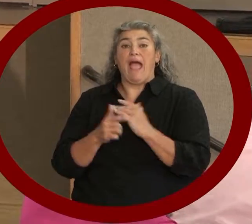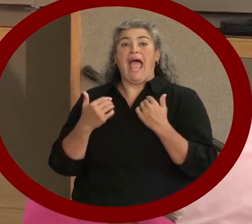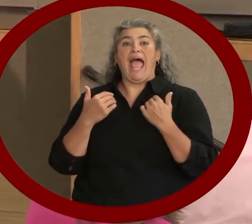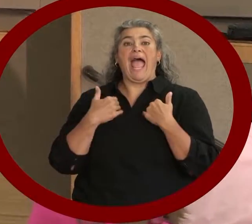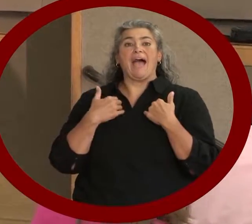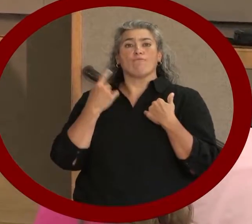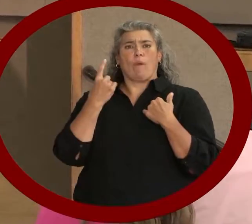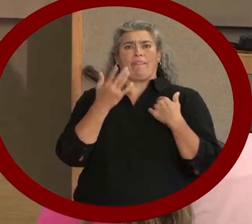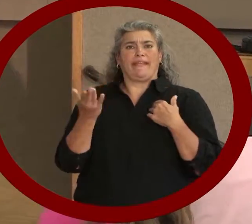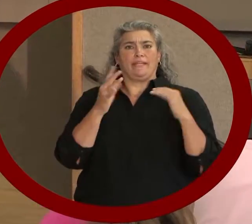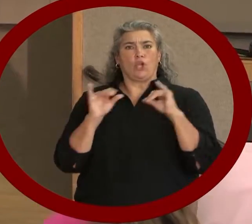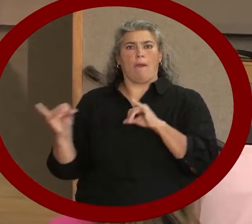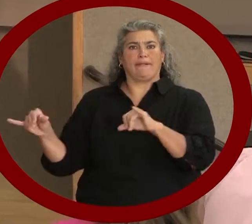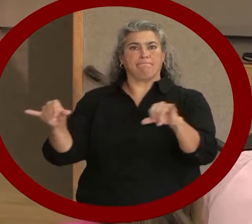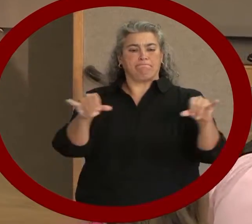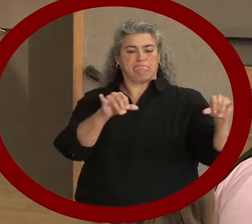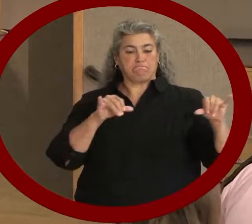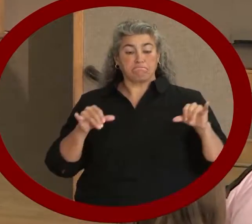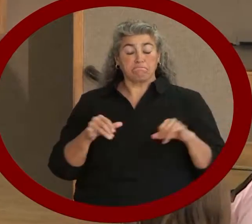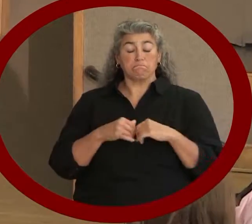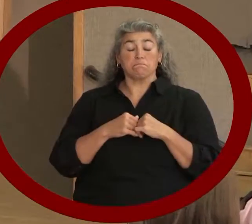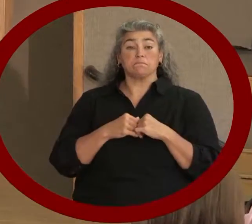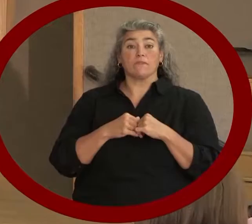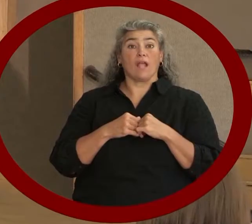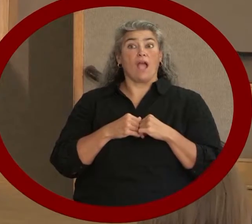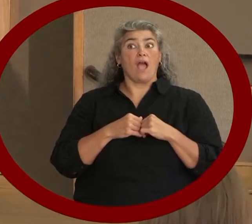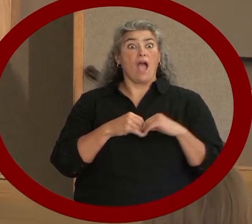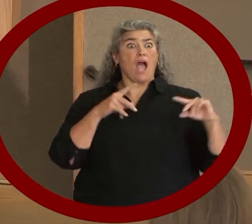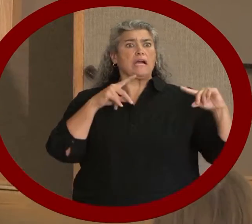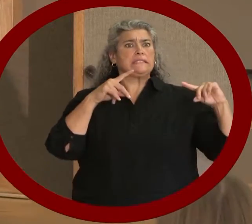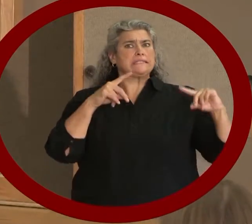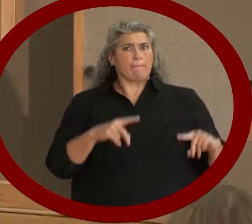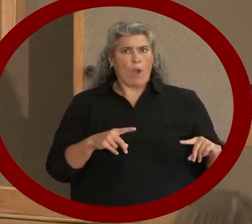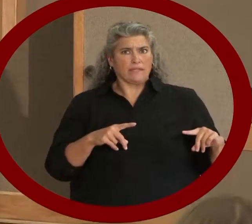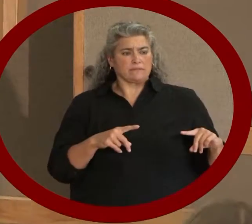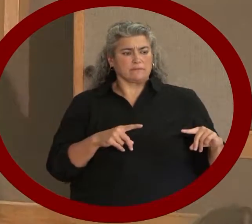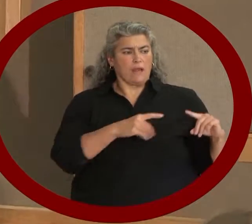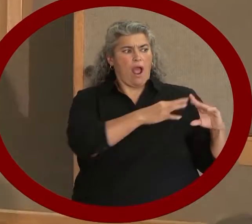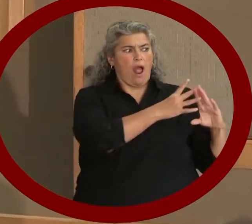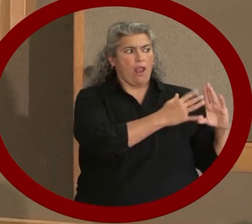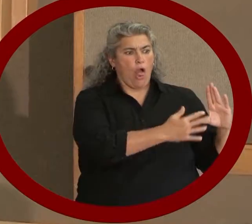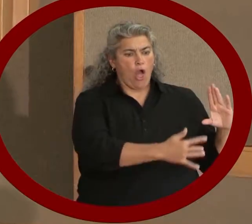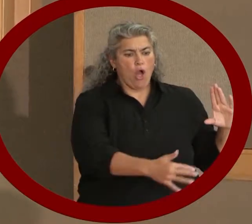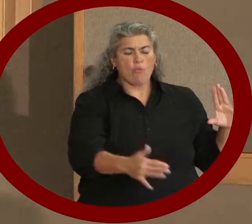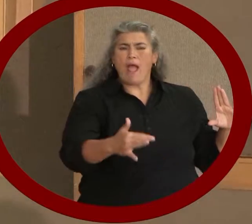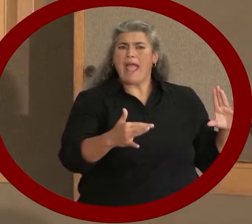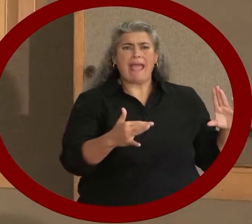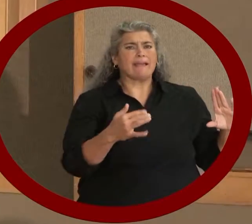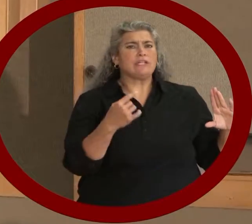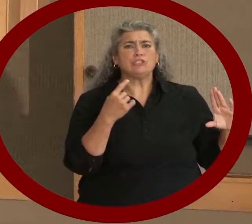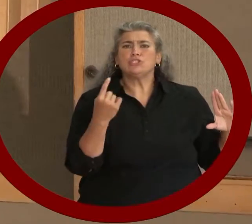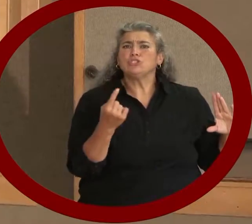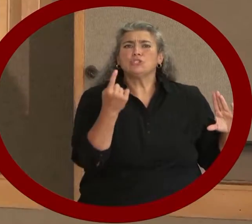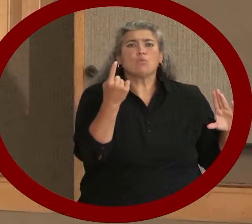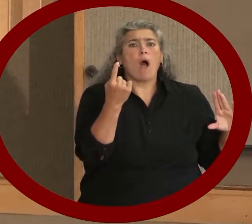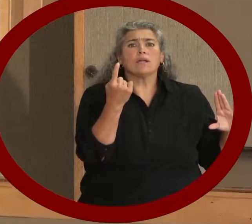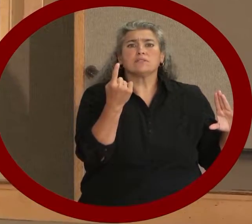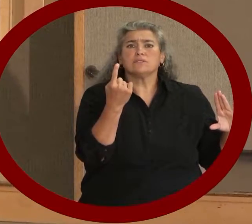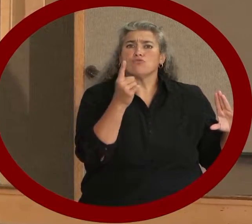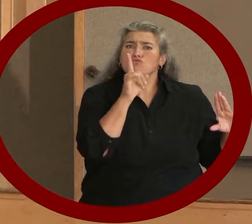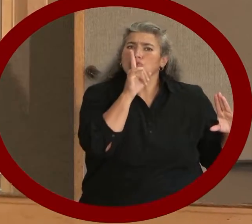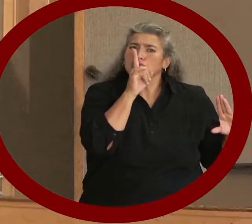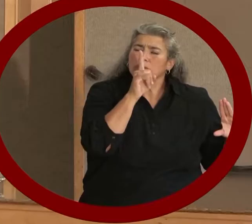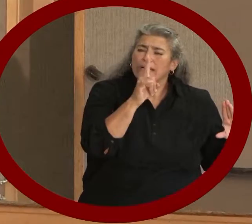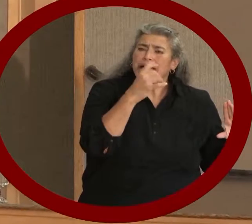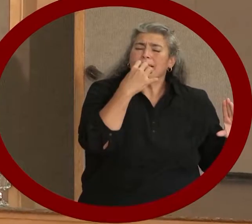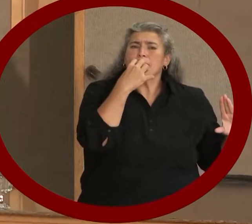commonality. Somewhere along the line, a pioneer or patriot, just one really passionate mom